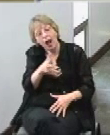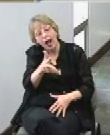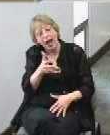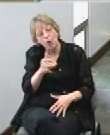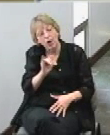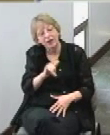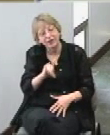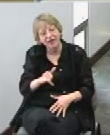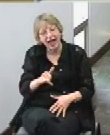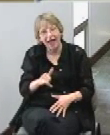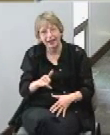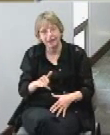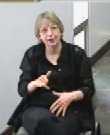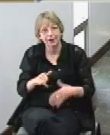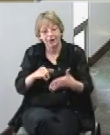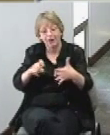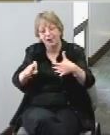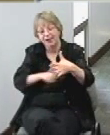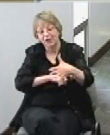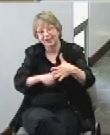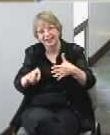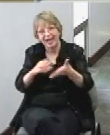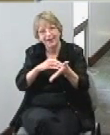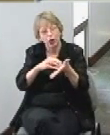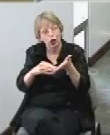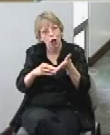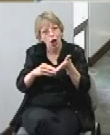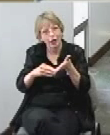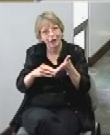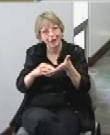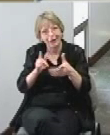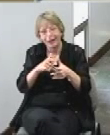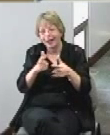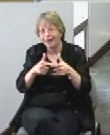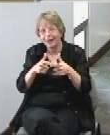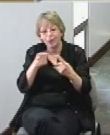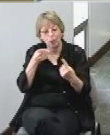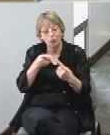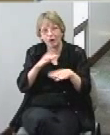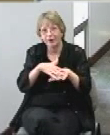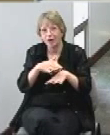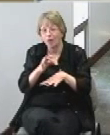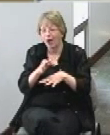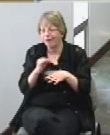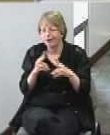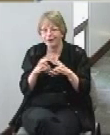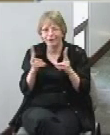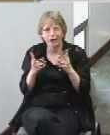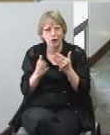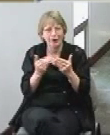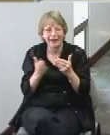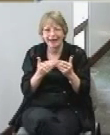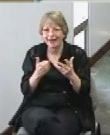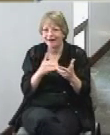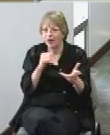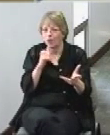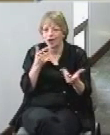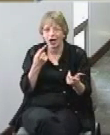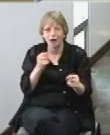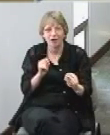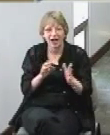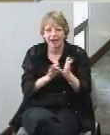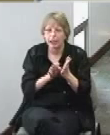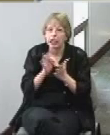gun he'll shoot the toy he'll hit your card and it takes the points off and it makes it very simple and we're not trying to